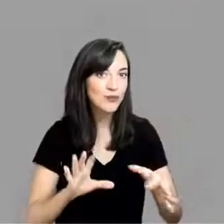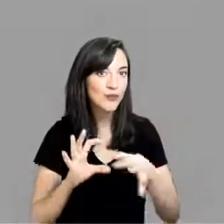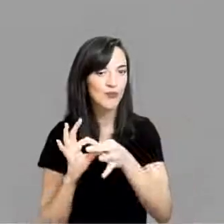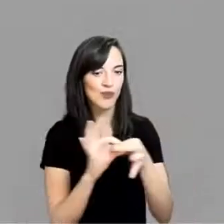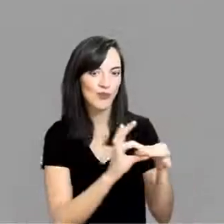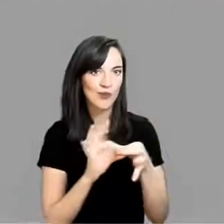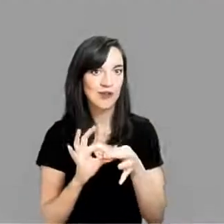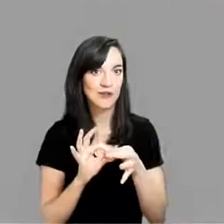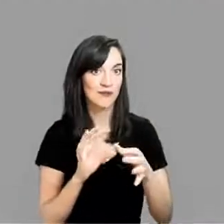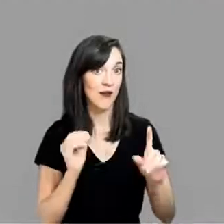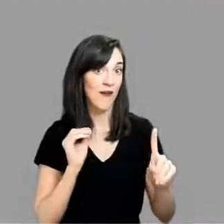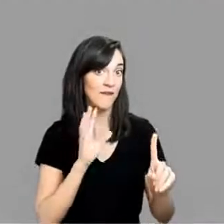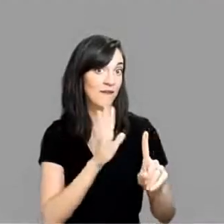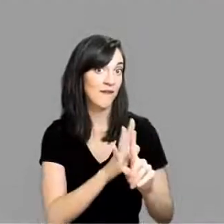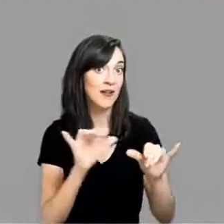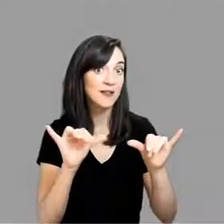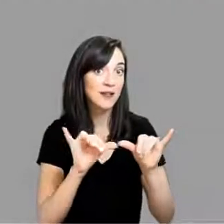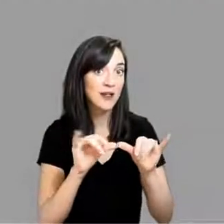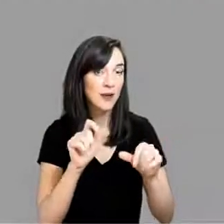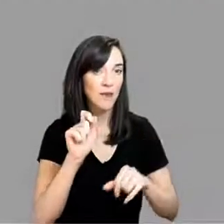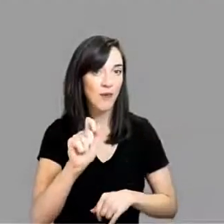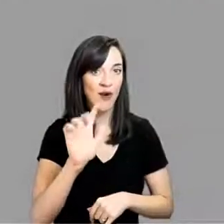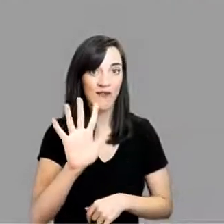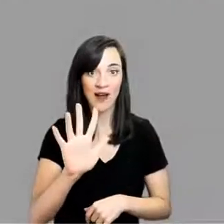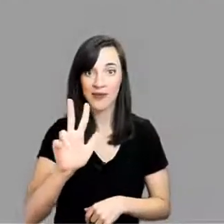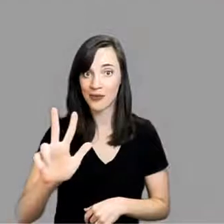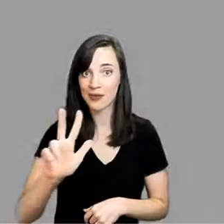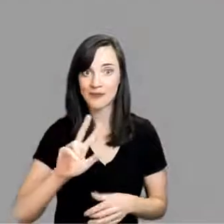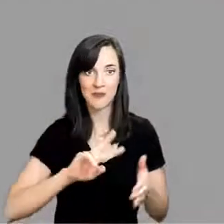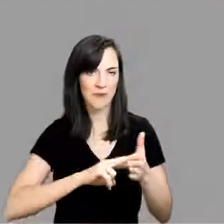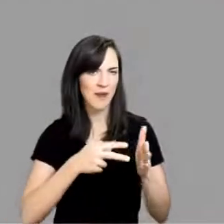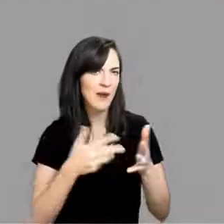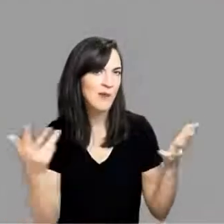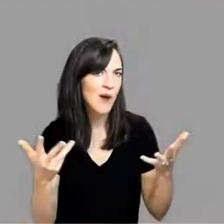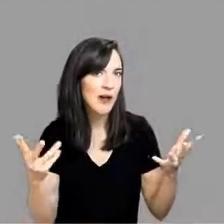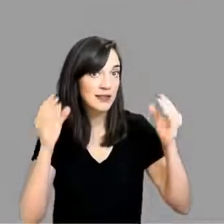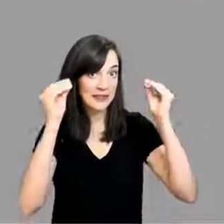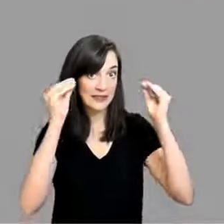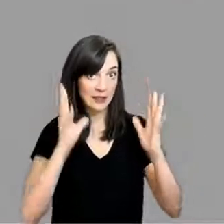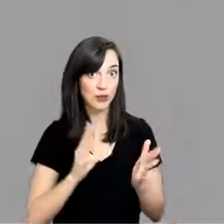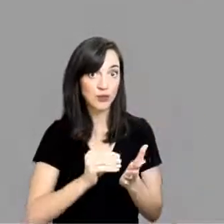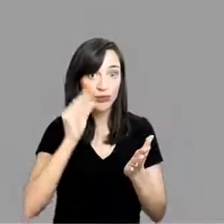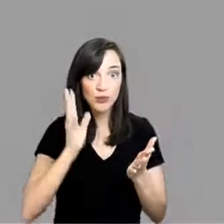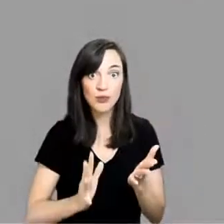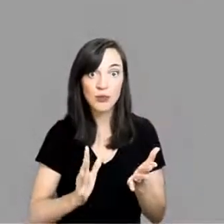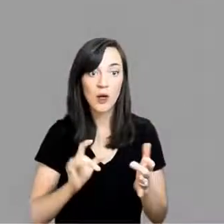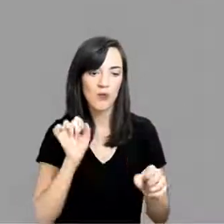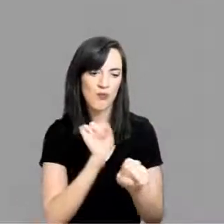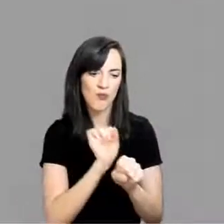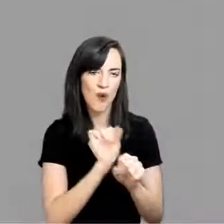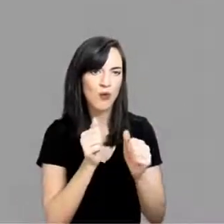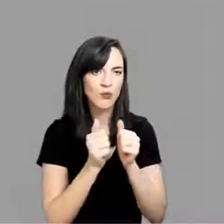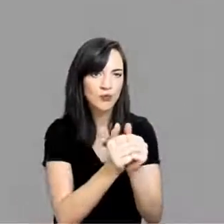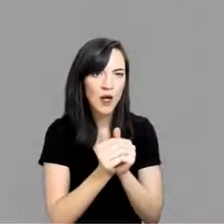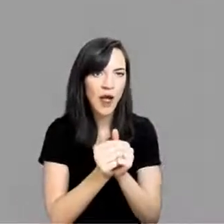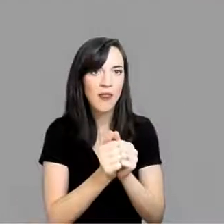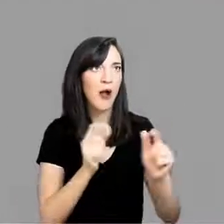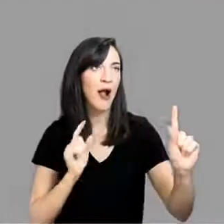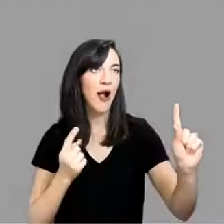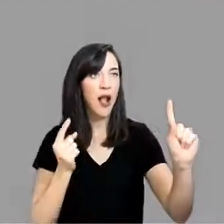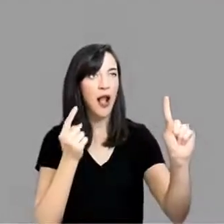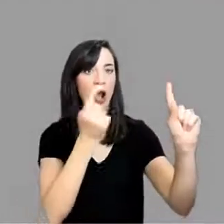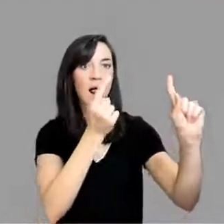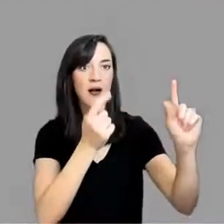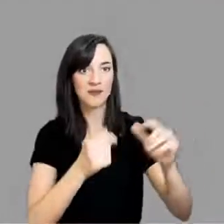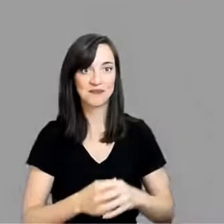Strong classroom cohesion at an effect size of 0.53. This is the sense that the teacher and the students